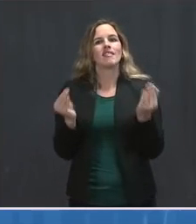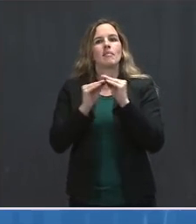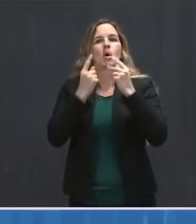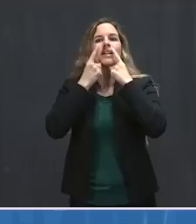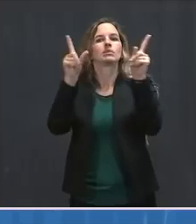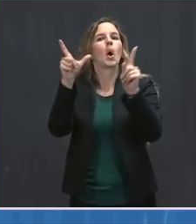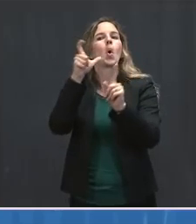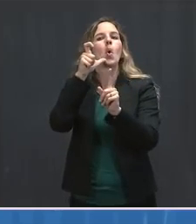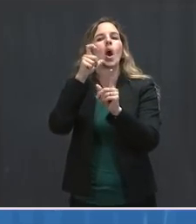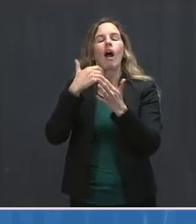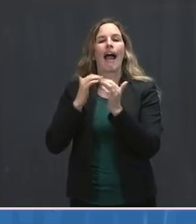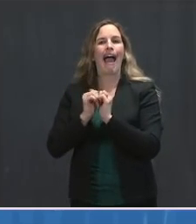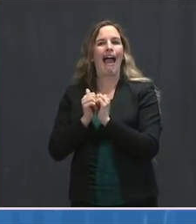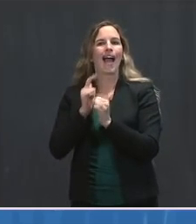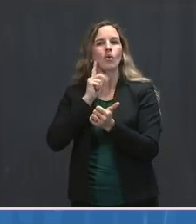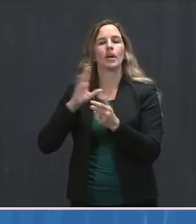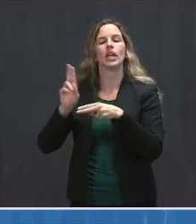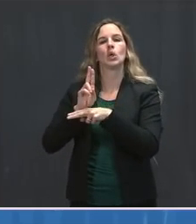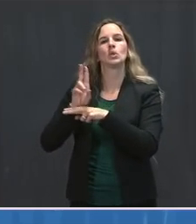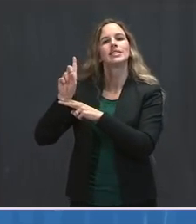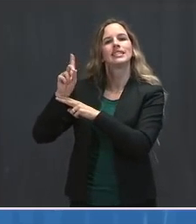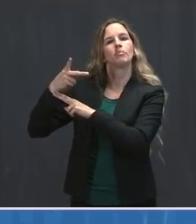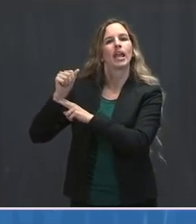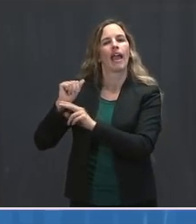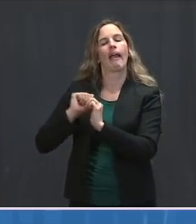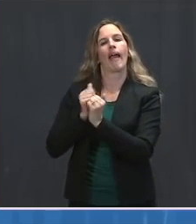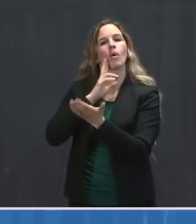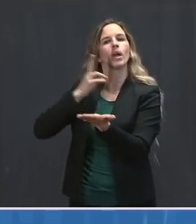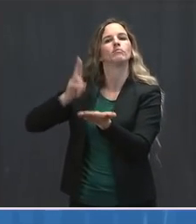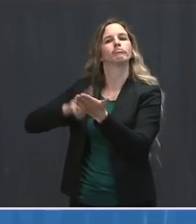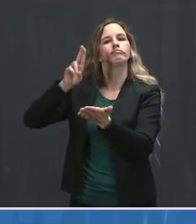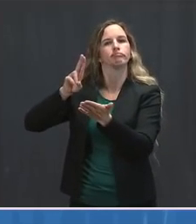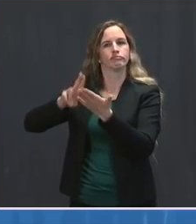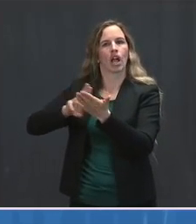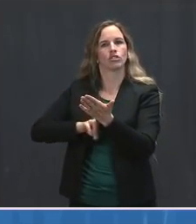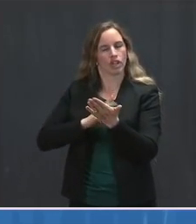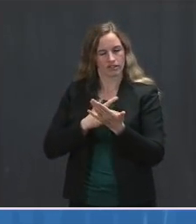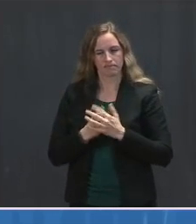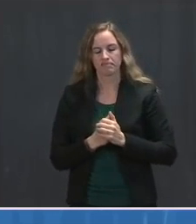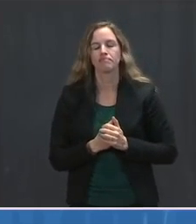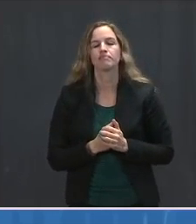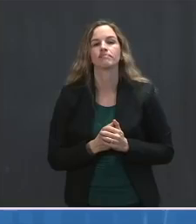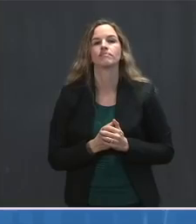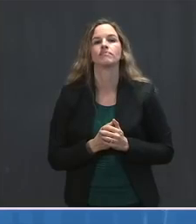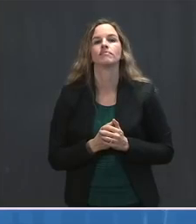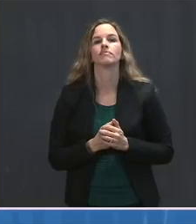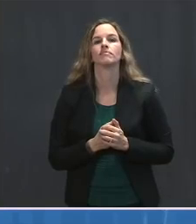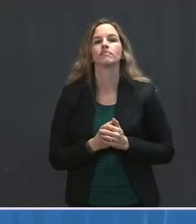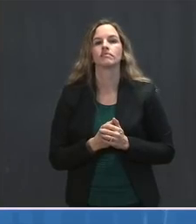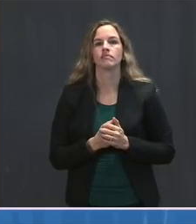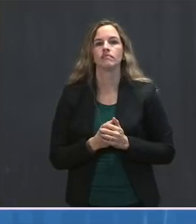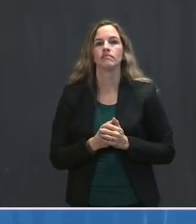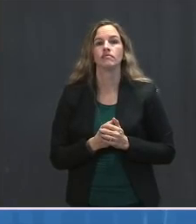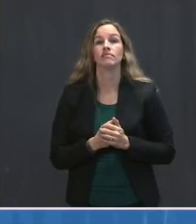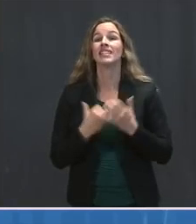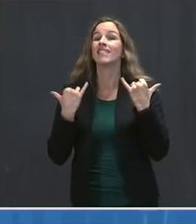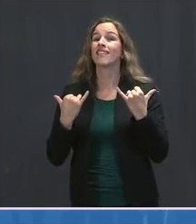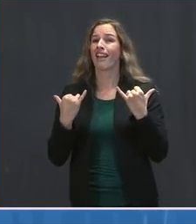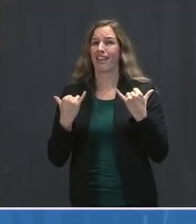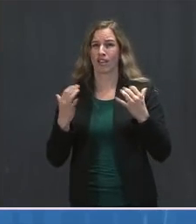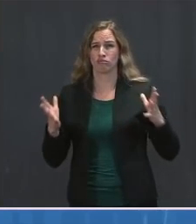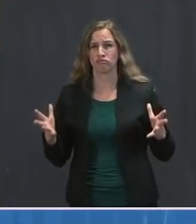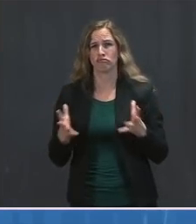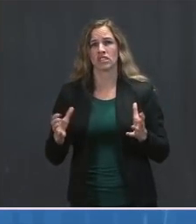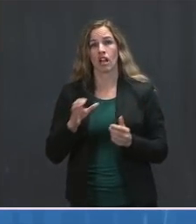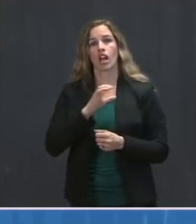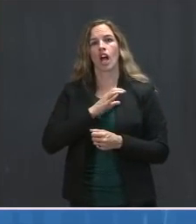about the ways we're using the DPA and other tools to combat the virus. Now, want to end by encouraging Congress to act, because